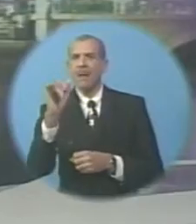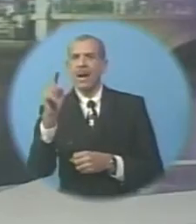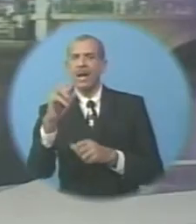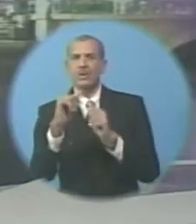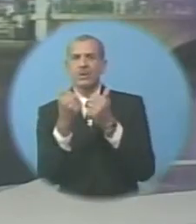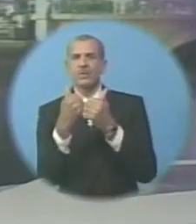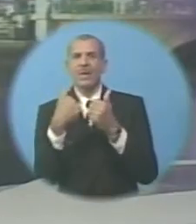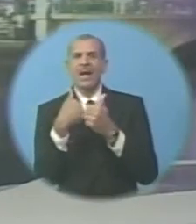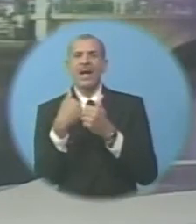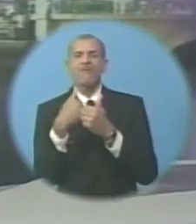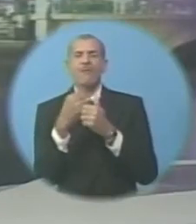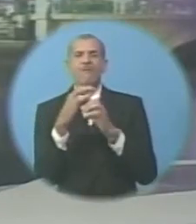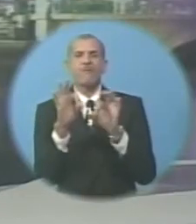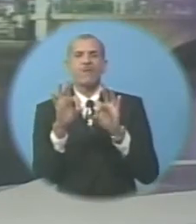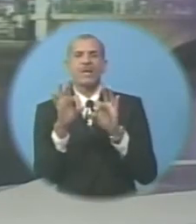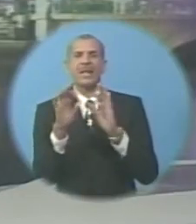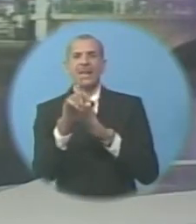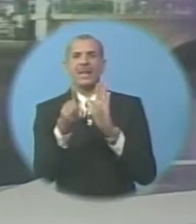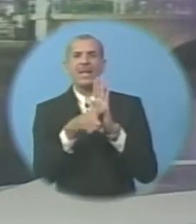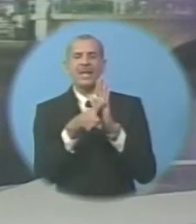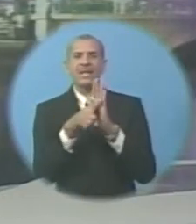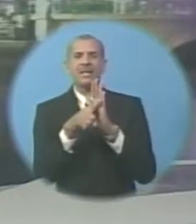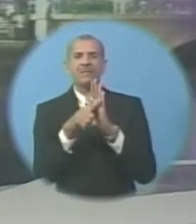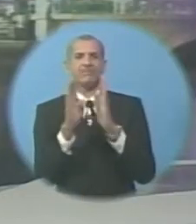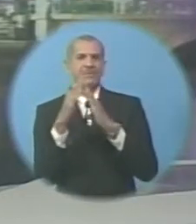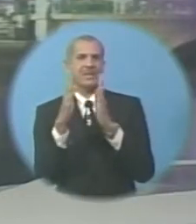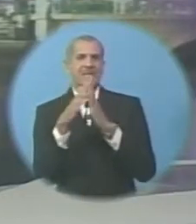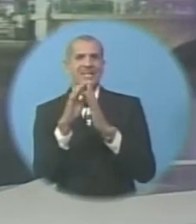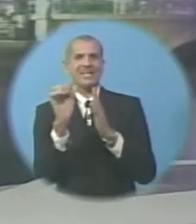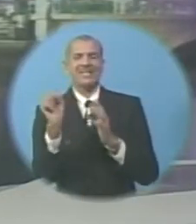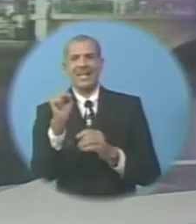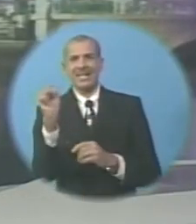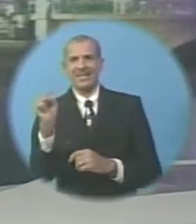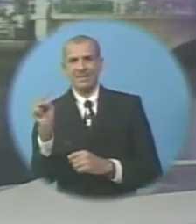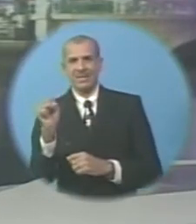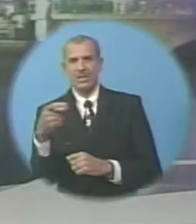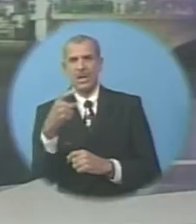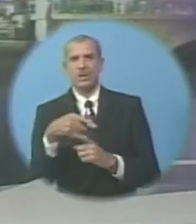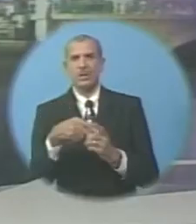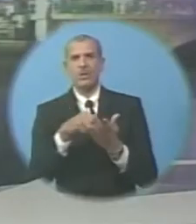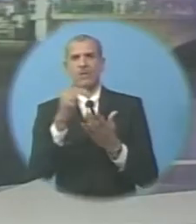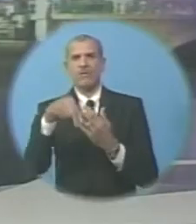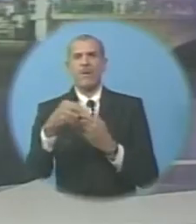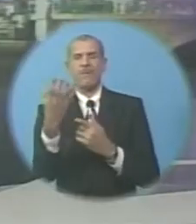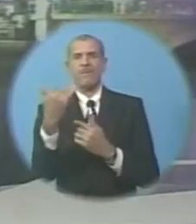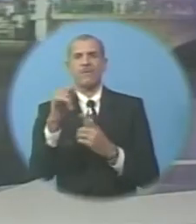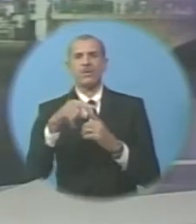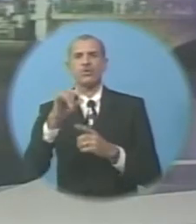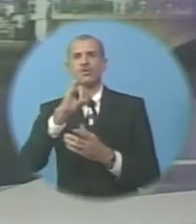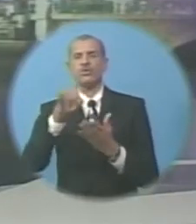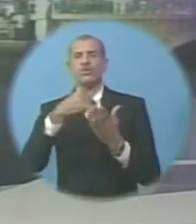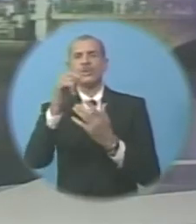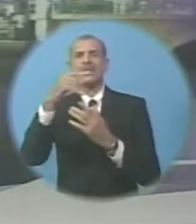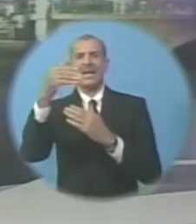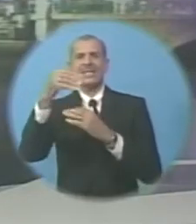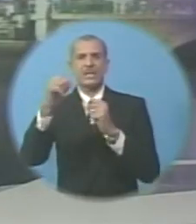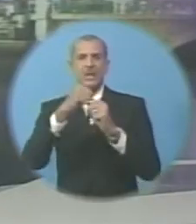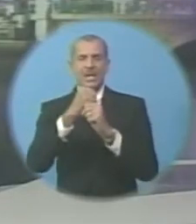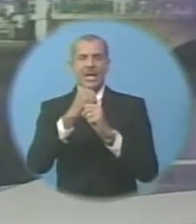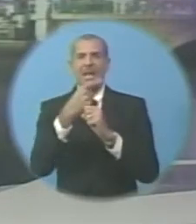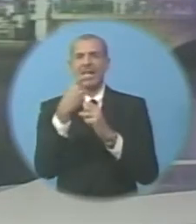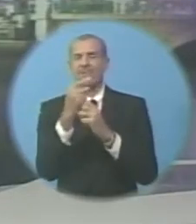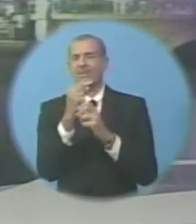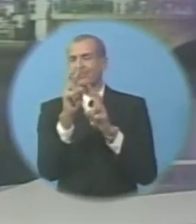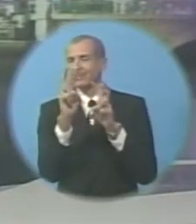series of free legal clinics every other Saturday from November 5th until June next year. The free clinics will provide preliminary